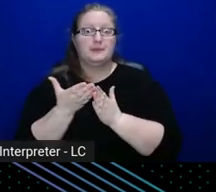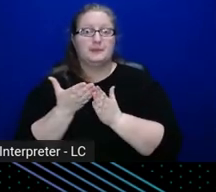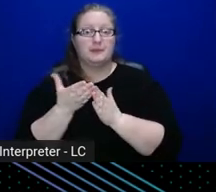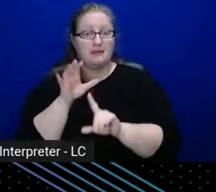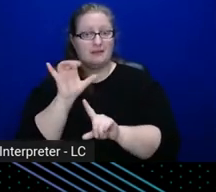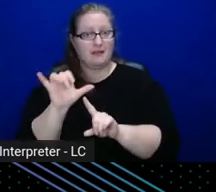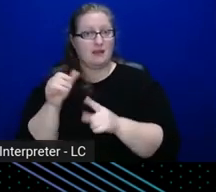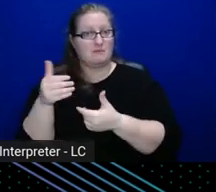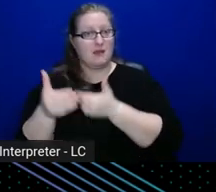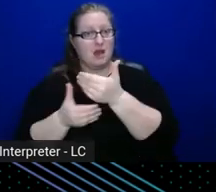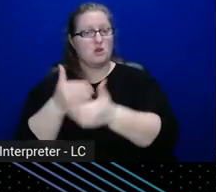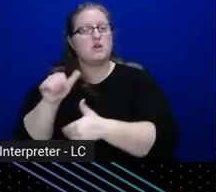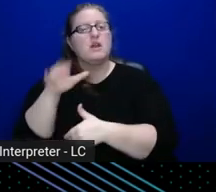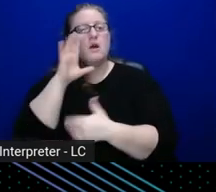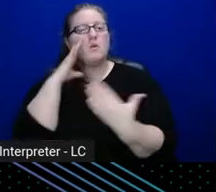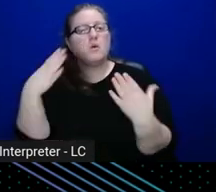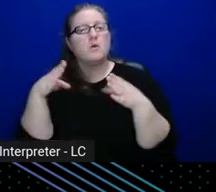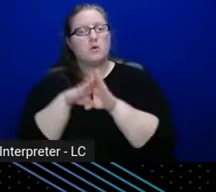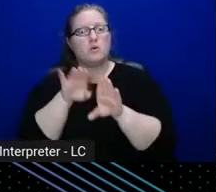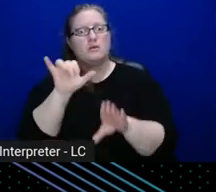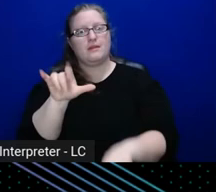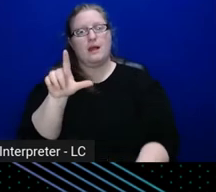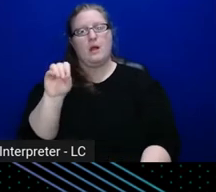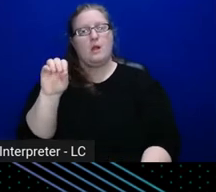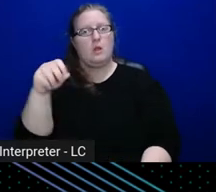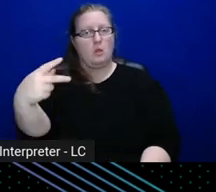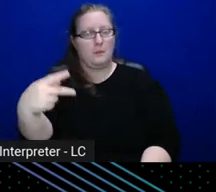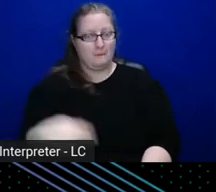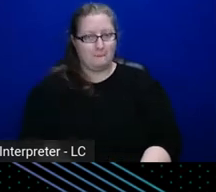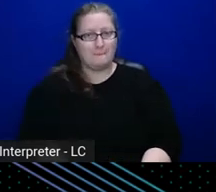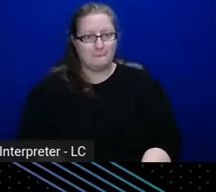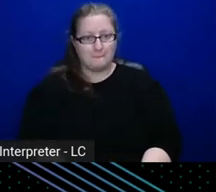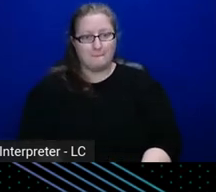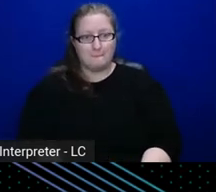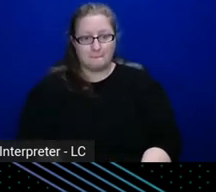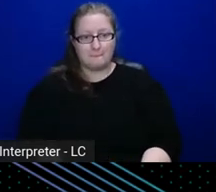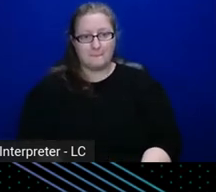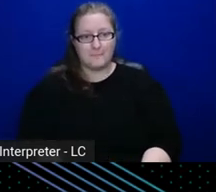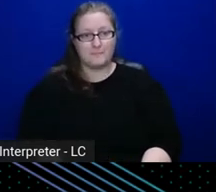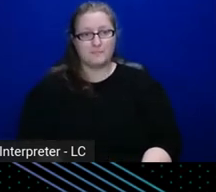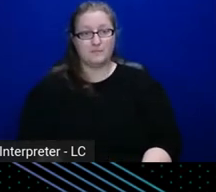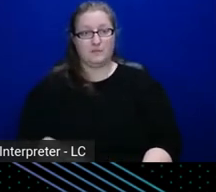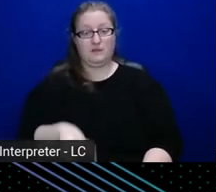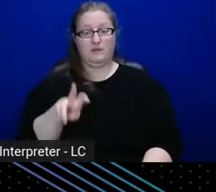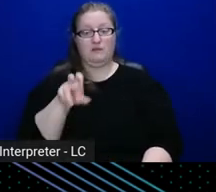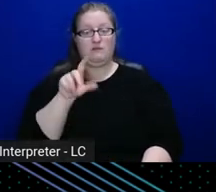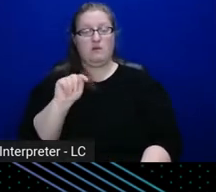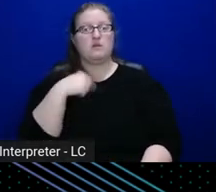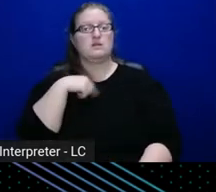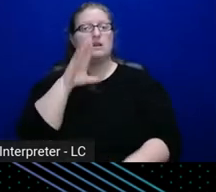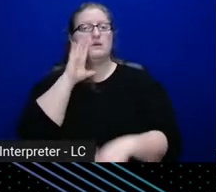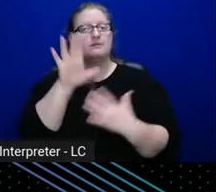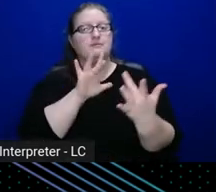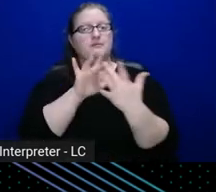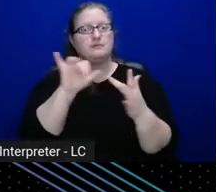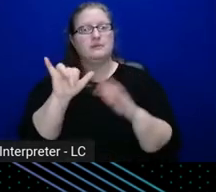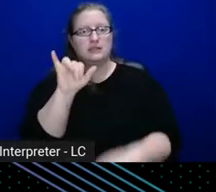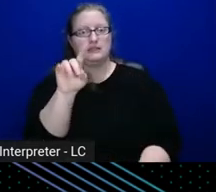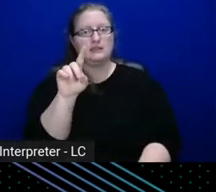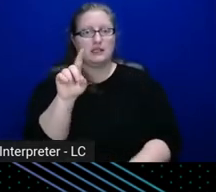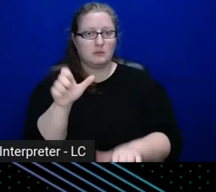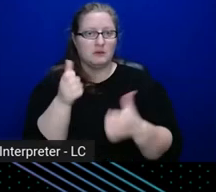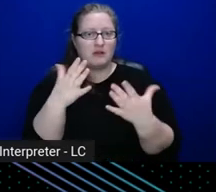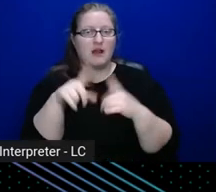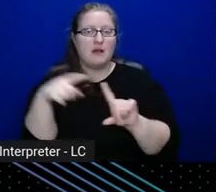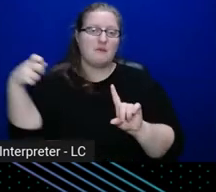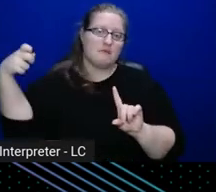this is what closes the loop, right, so, I'm saying, from Vault, I'm able to reach my identity provider and then back again to continue